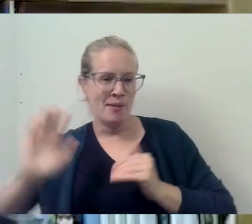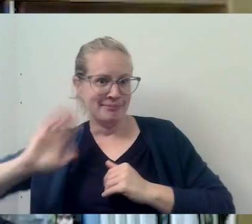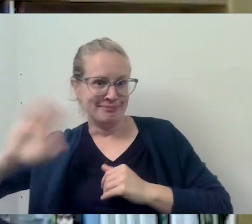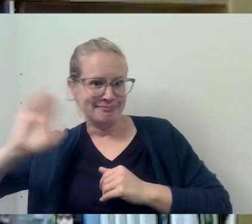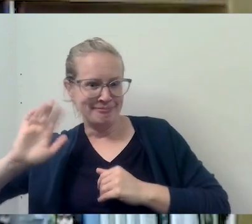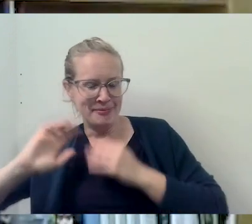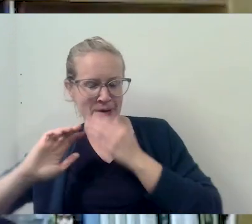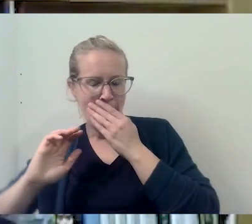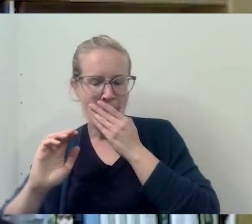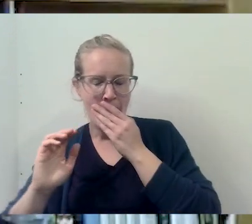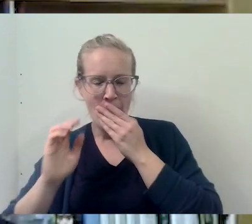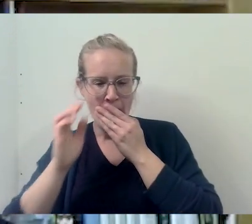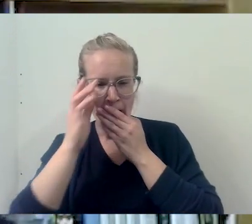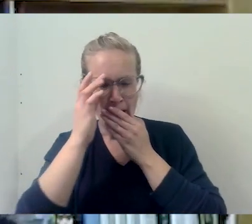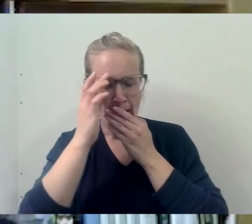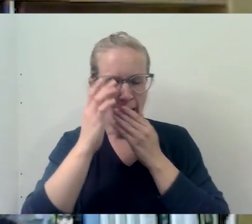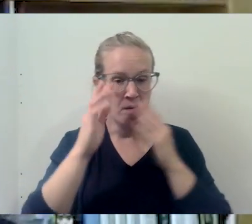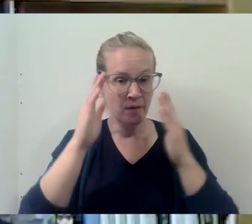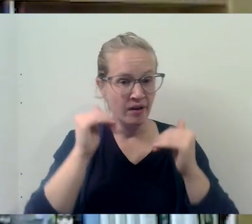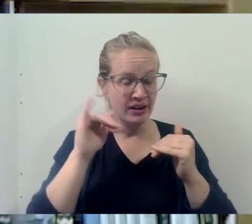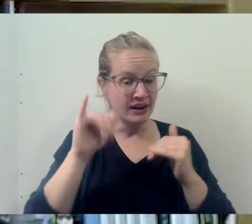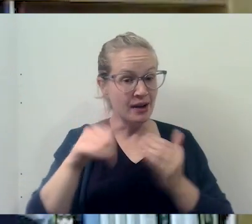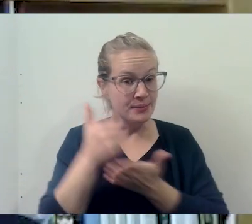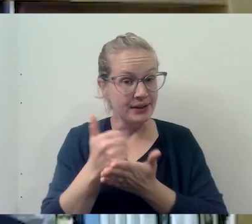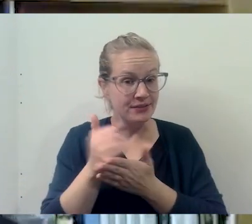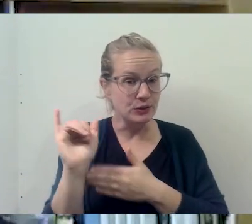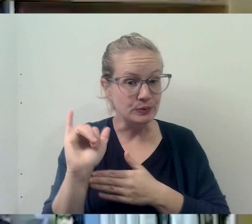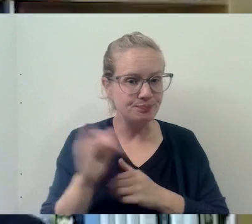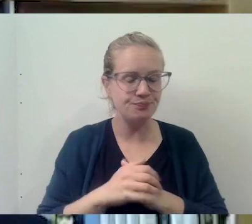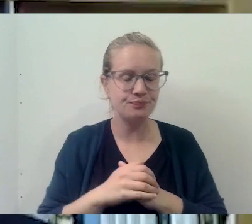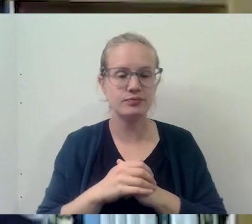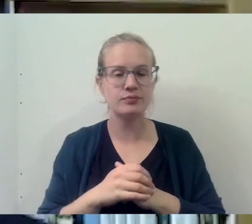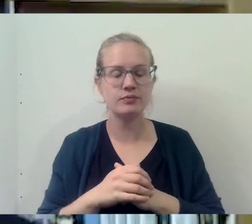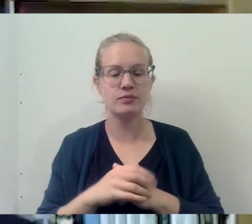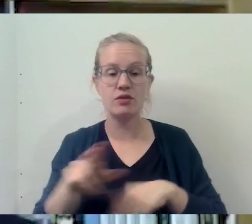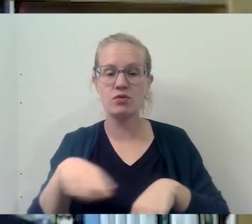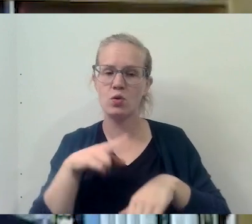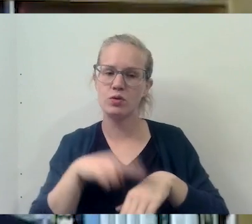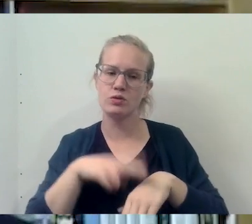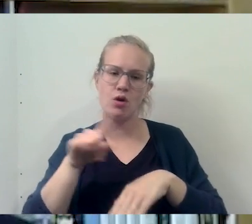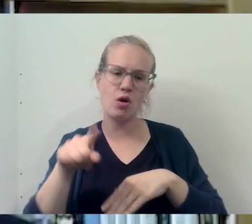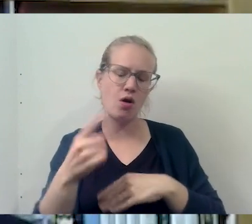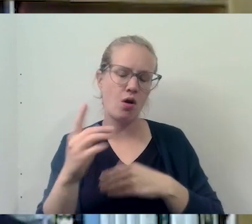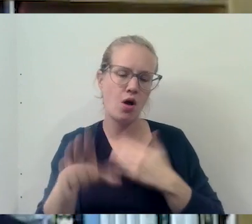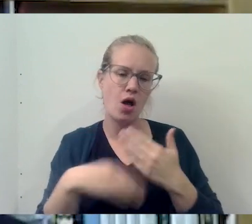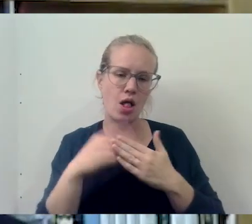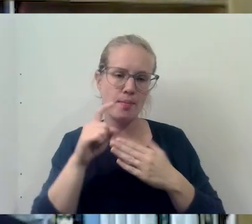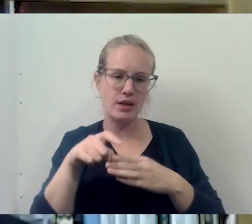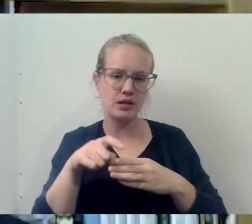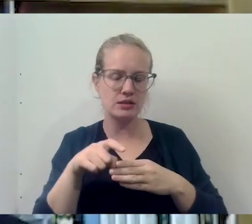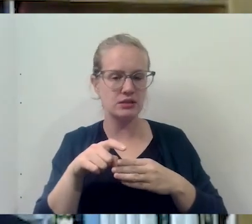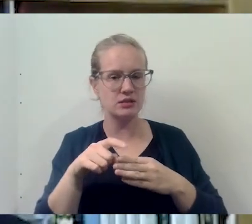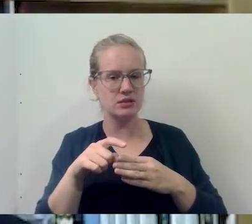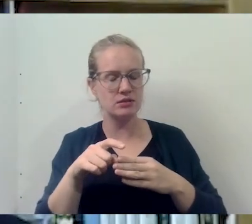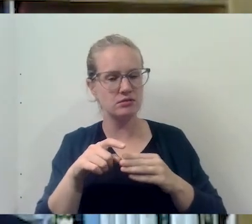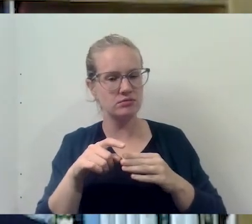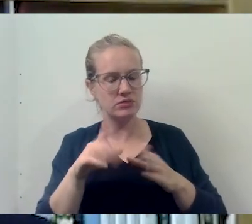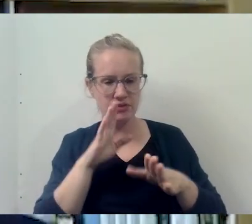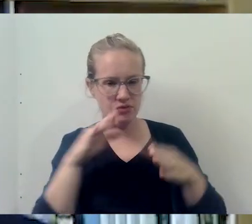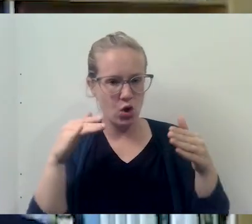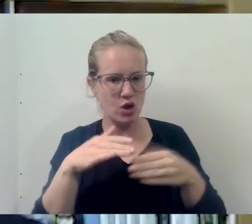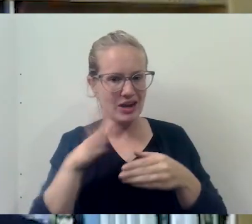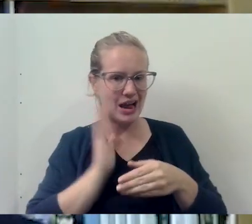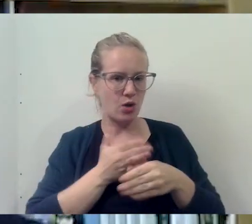days. And so hopefully, uh, uh, that can be very helpful. Of course, we all have to stay within our area of competence and expertise